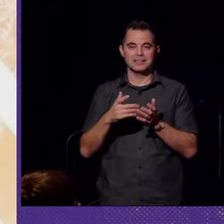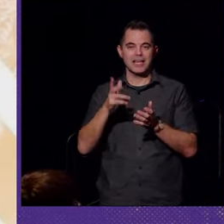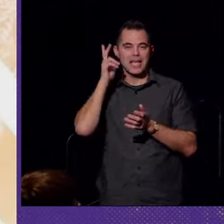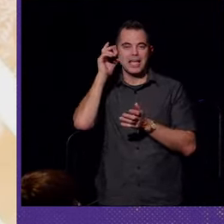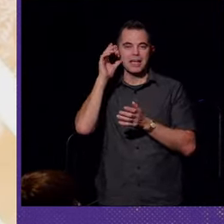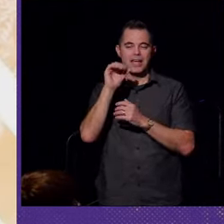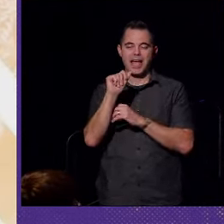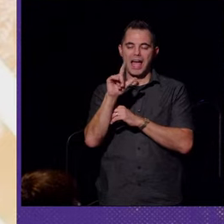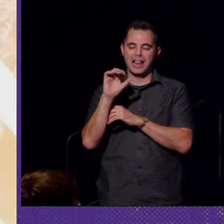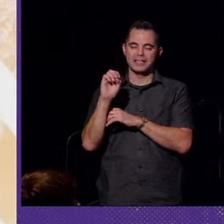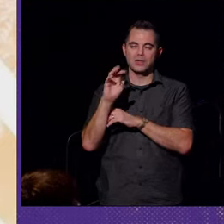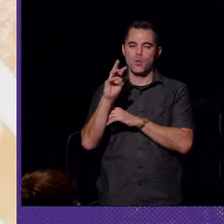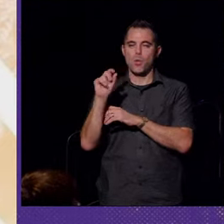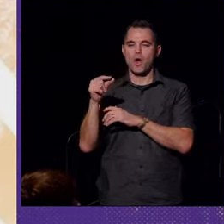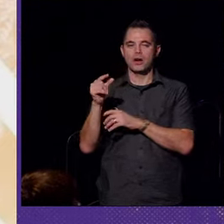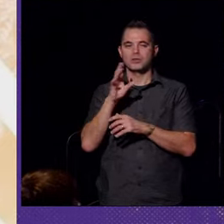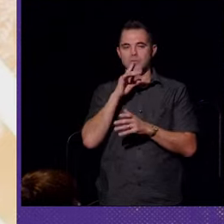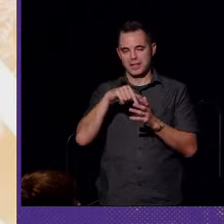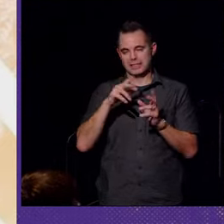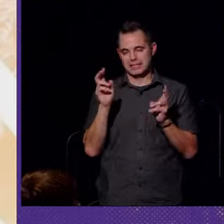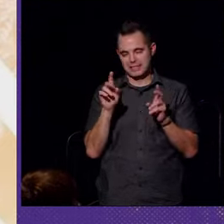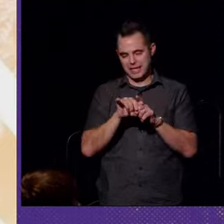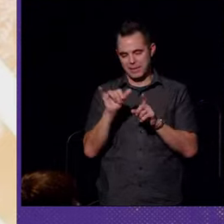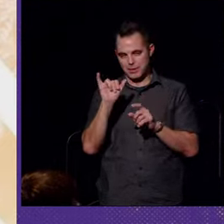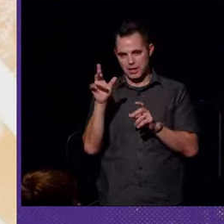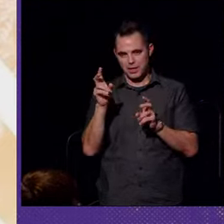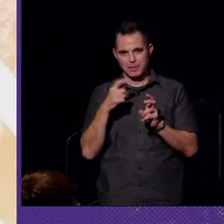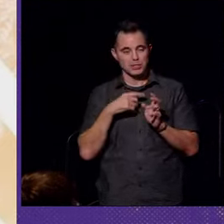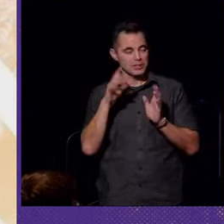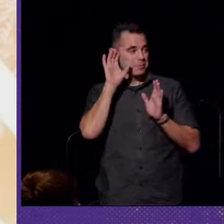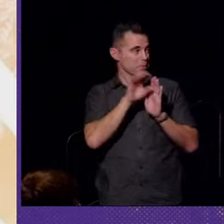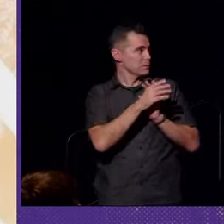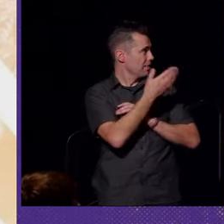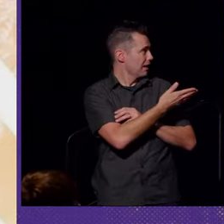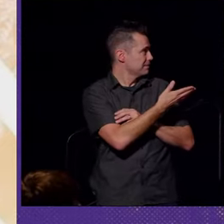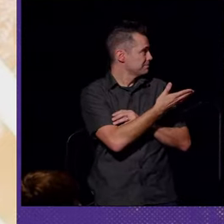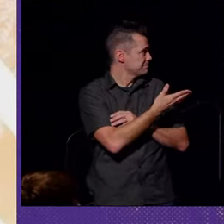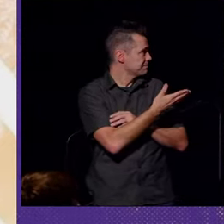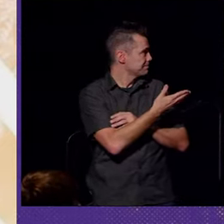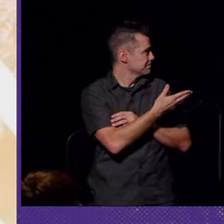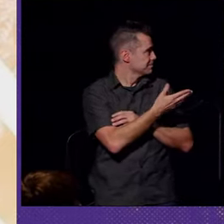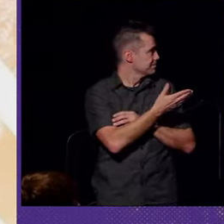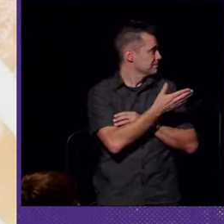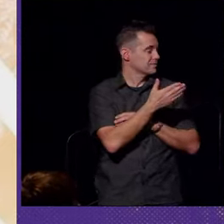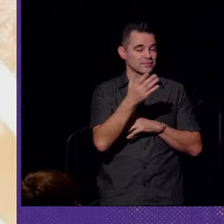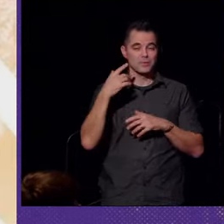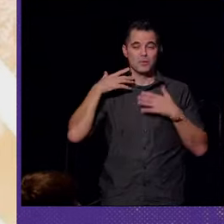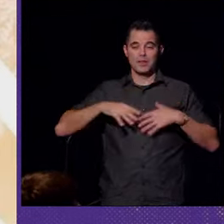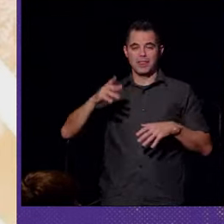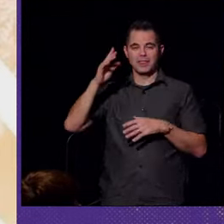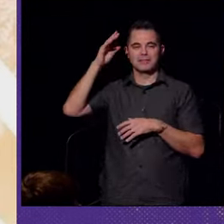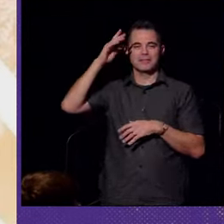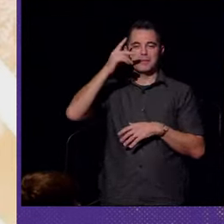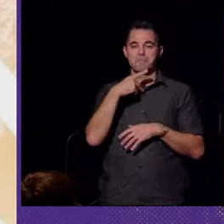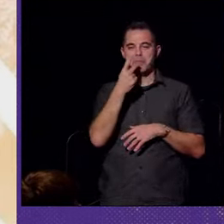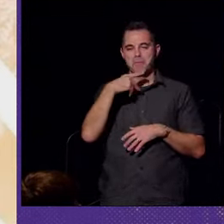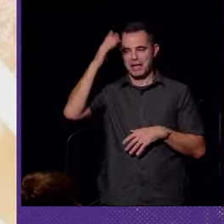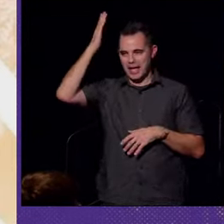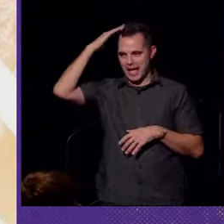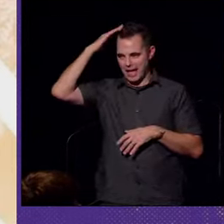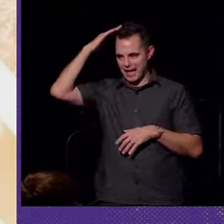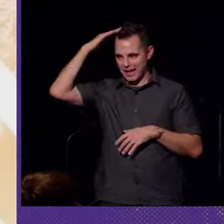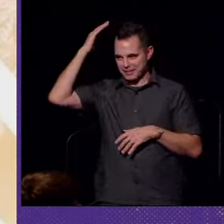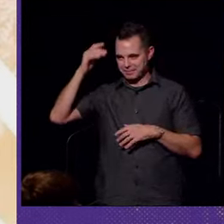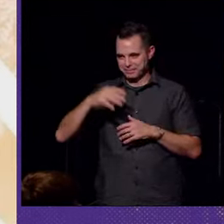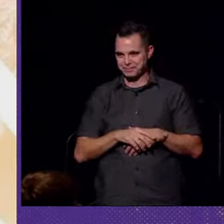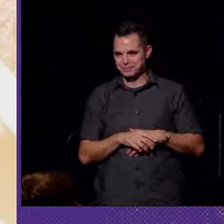Alice Wong to speak on this topic. And she's pictured in the slide as wearing the pink hat. Because